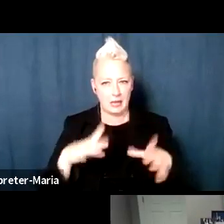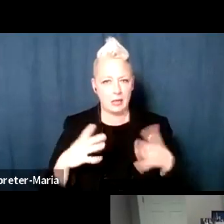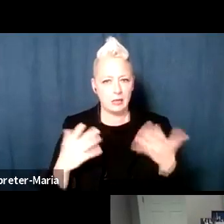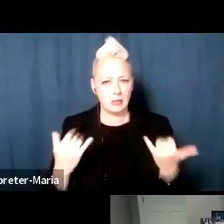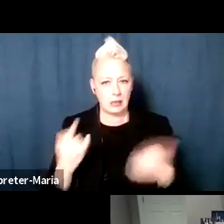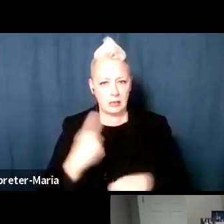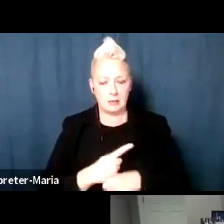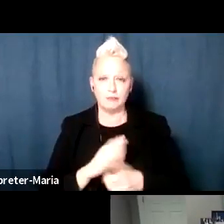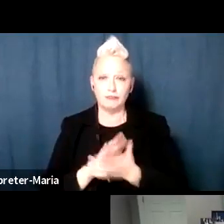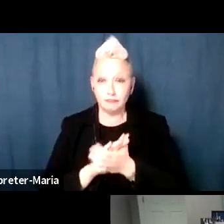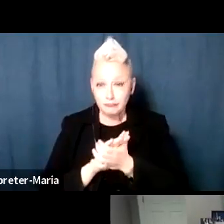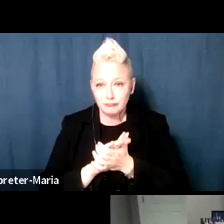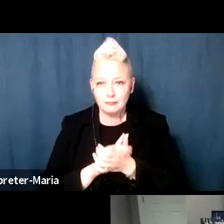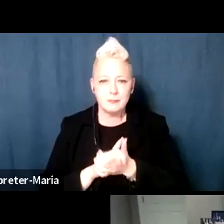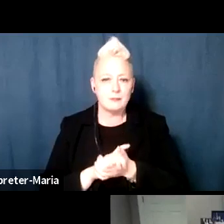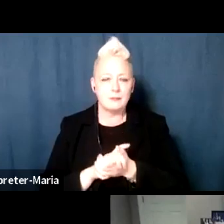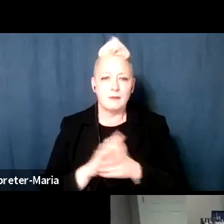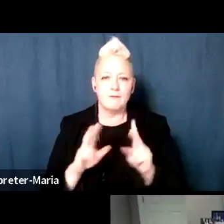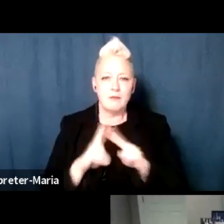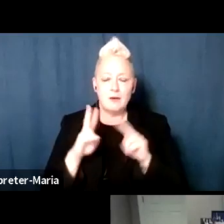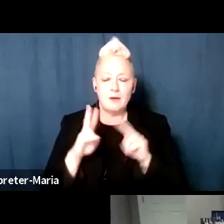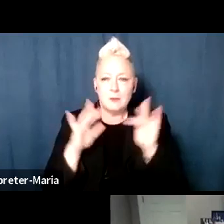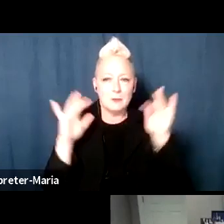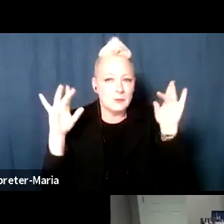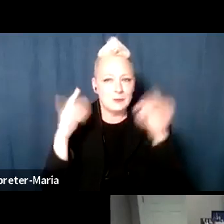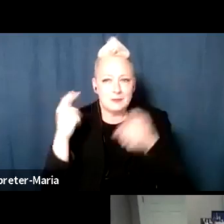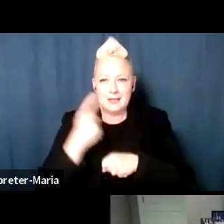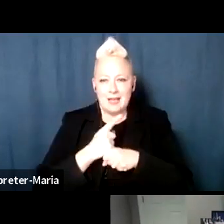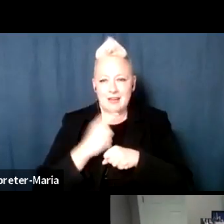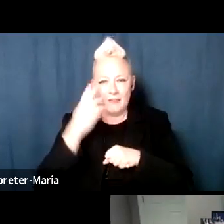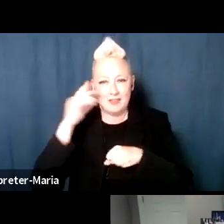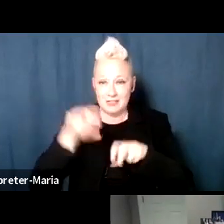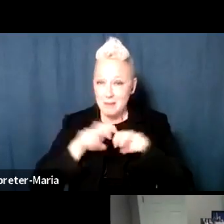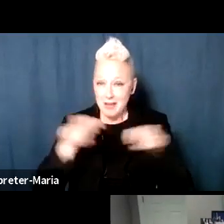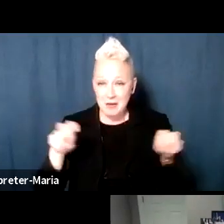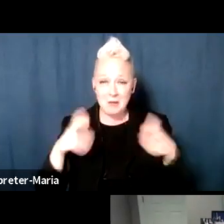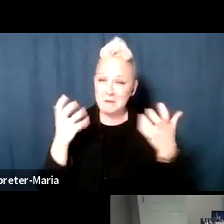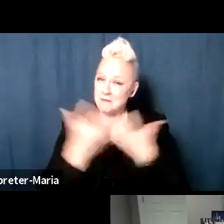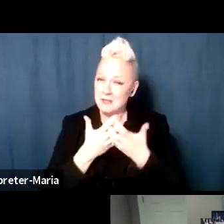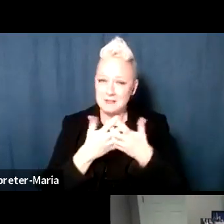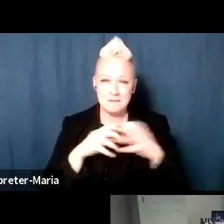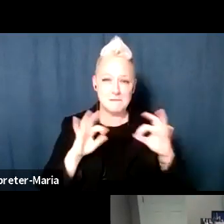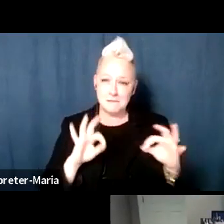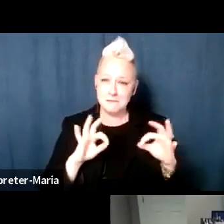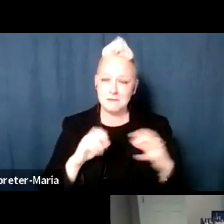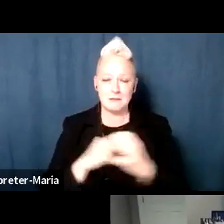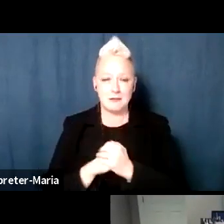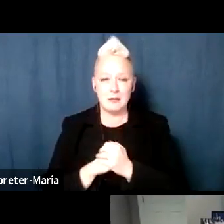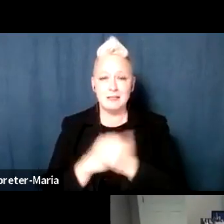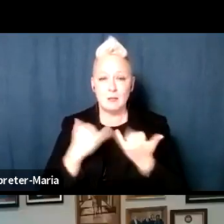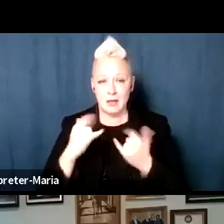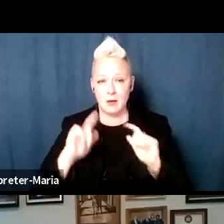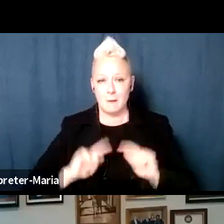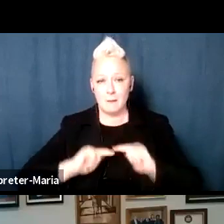So a particularly auspicious day, I would say, to be having this panel. And with that, I'm going to turn it back to Senator Mayer.